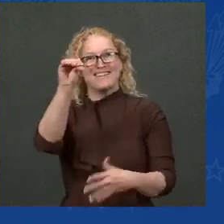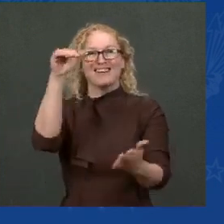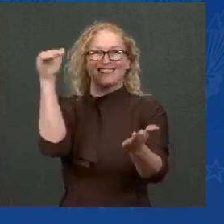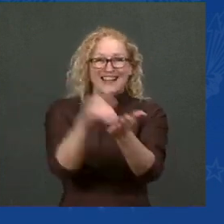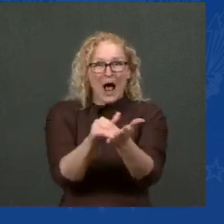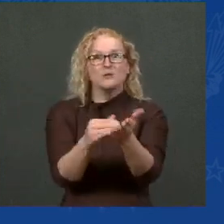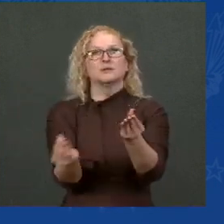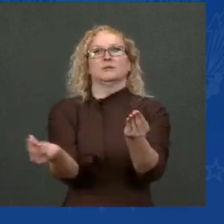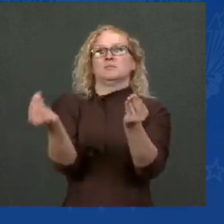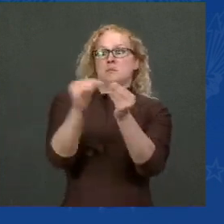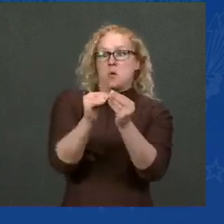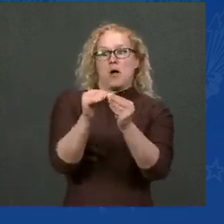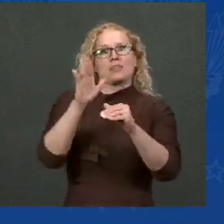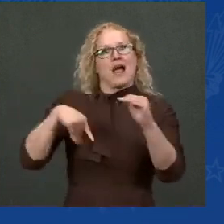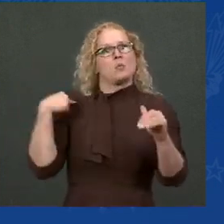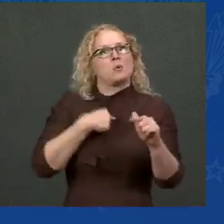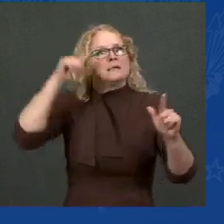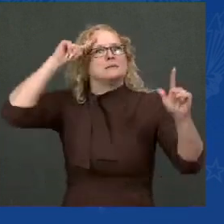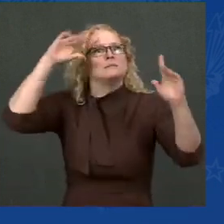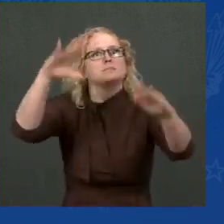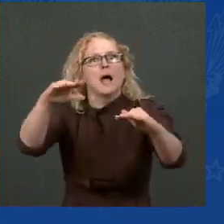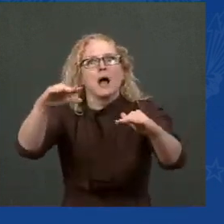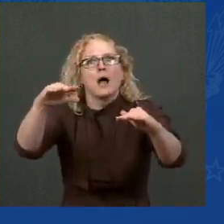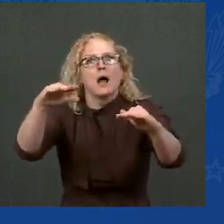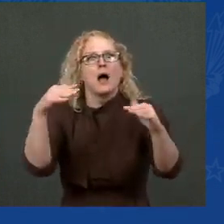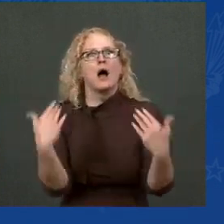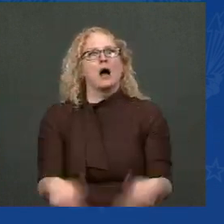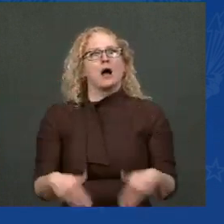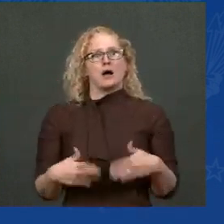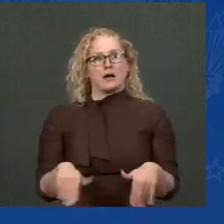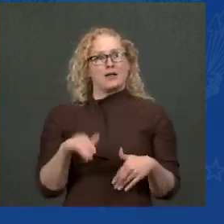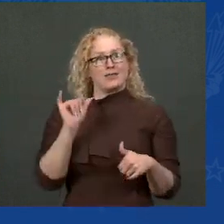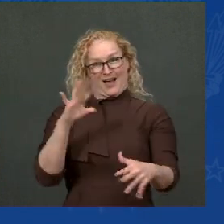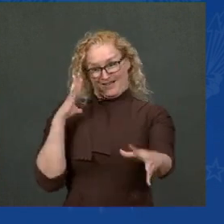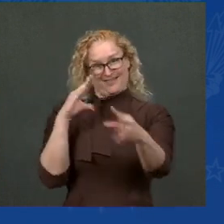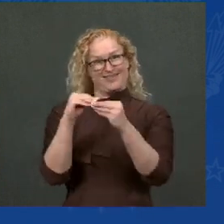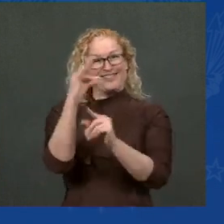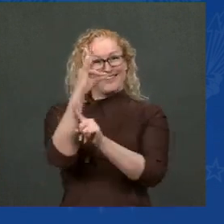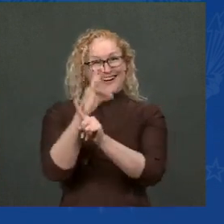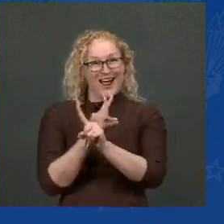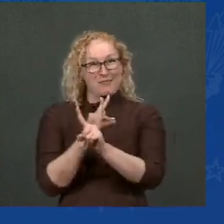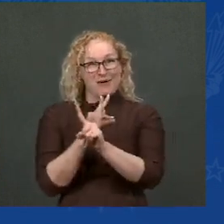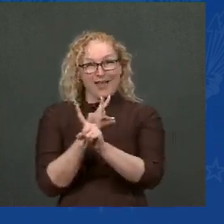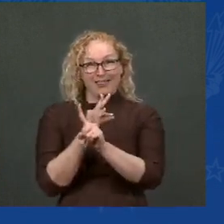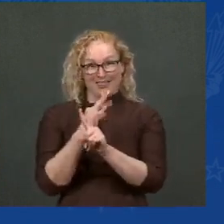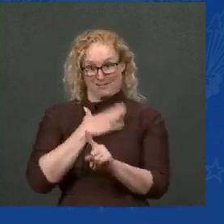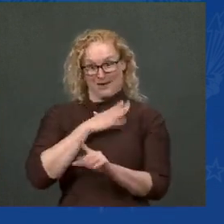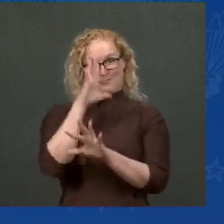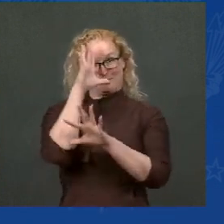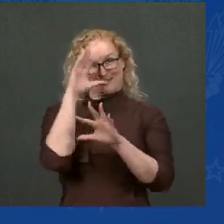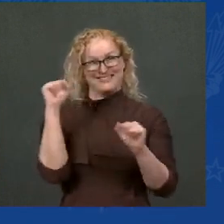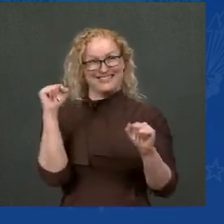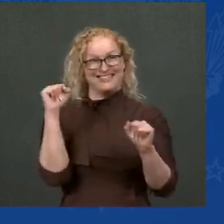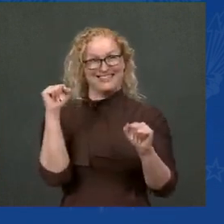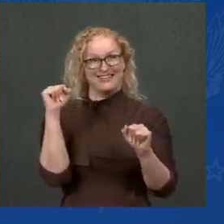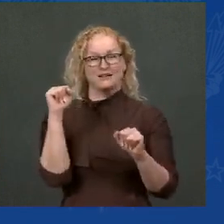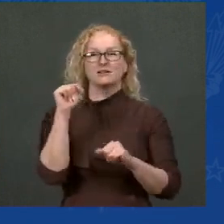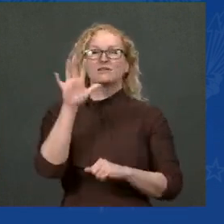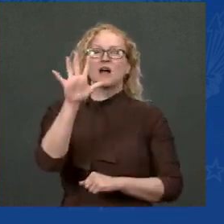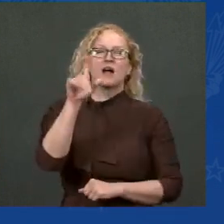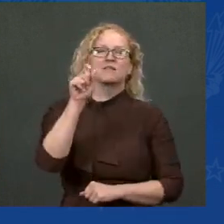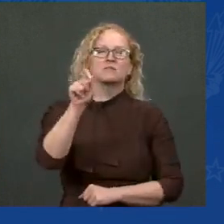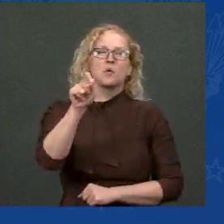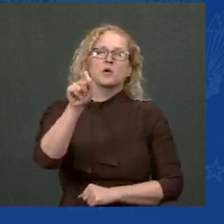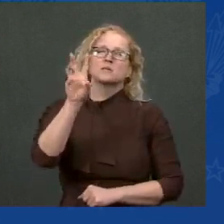In total, the job creation in the first full nine months of my administration is about 5.6 million new jobs,